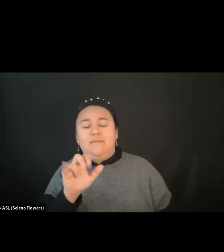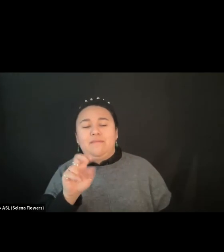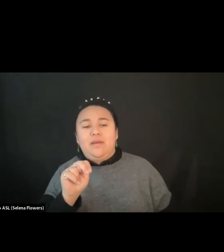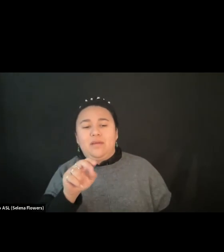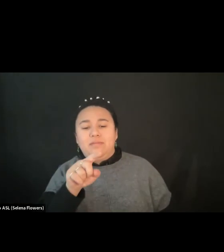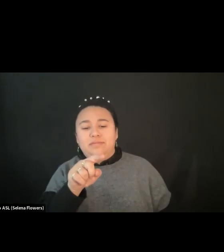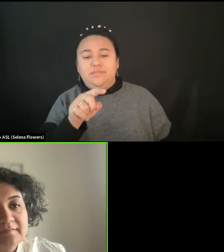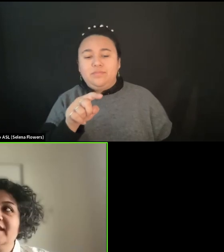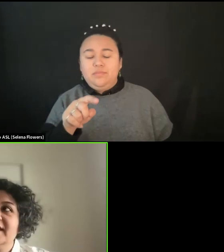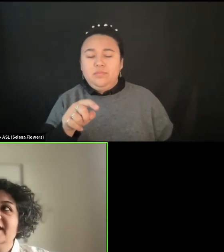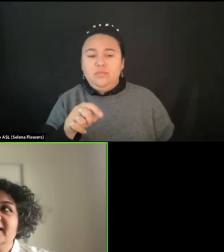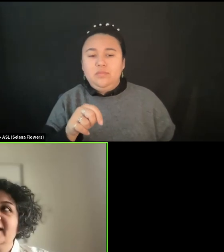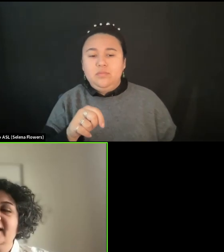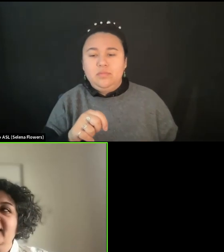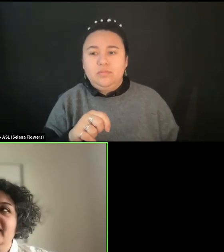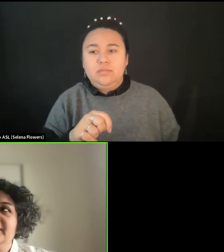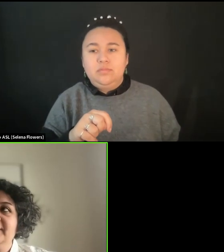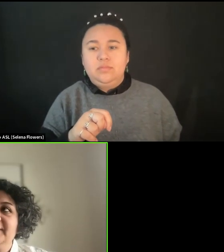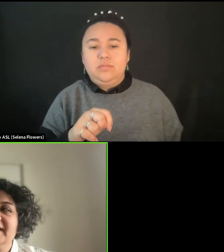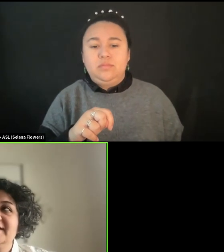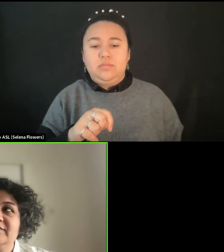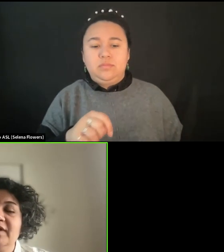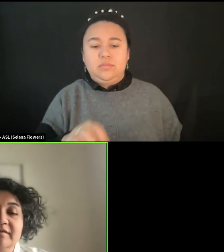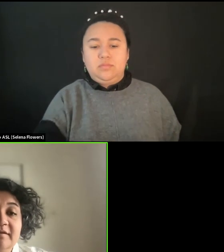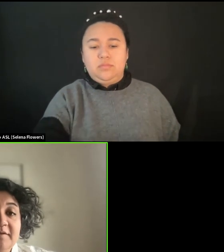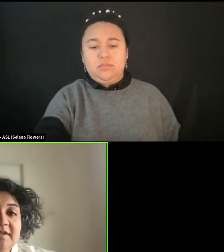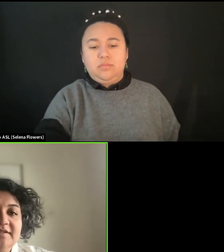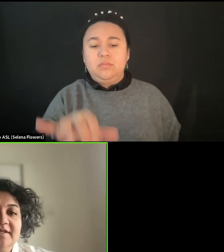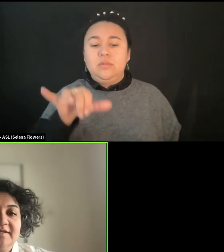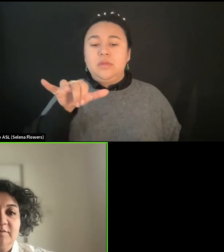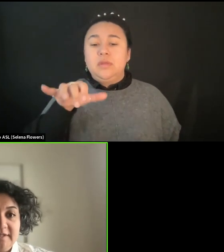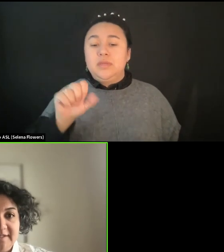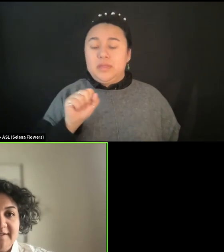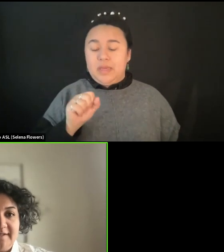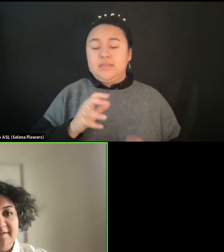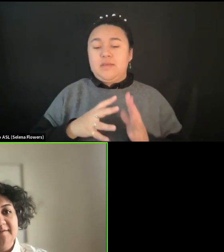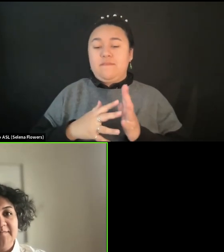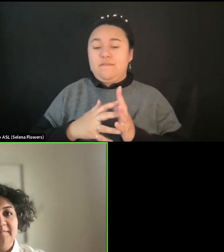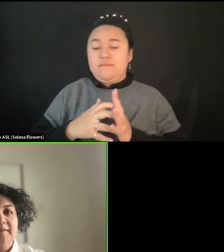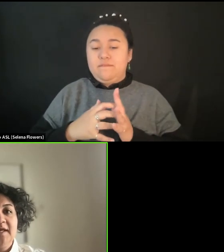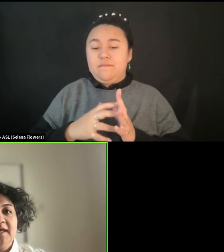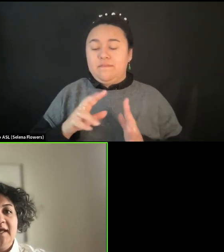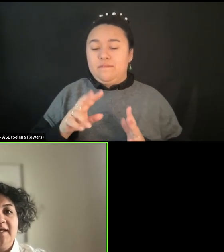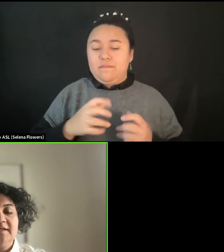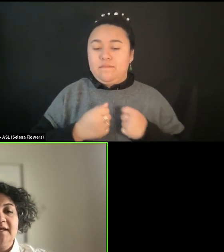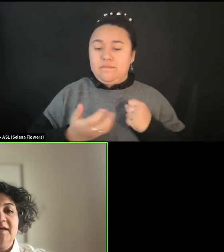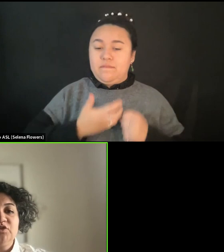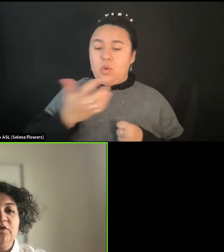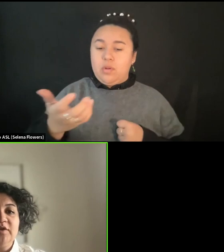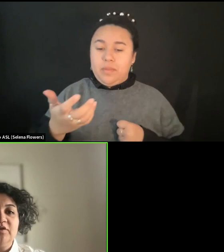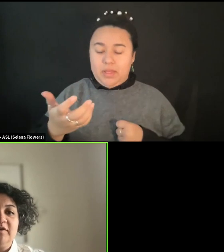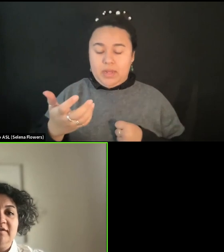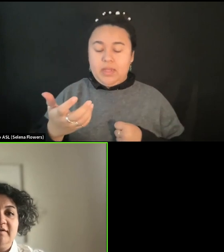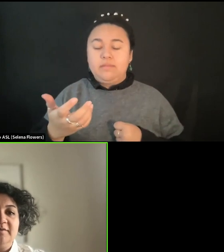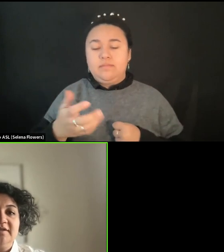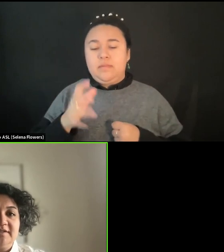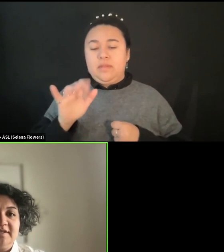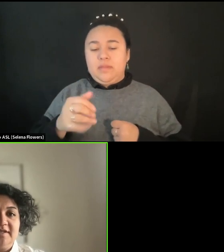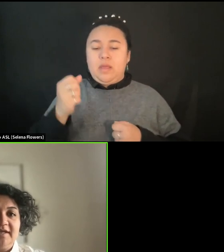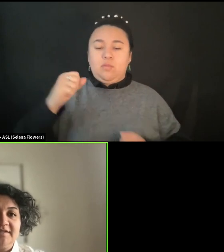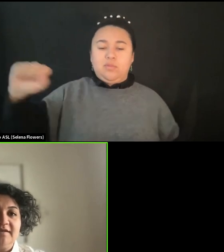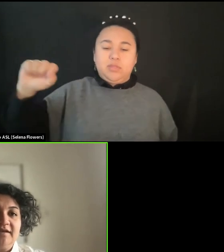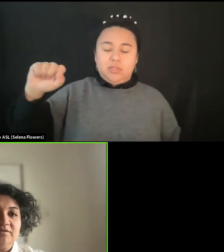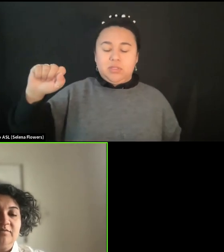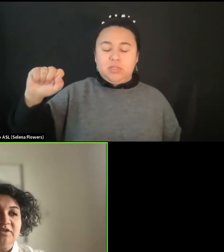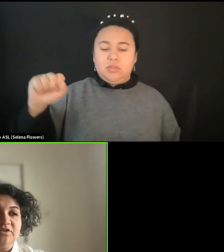I would like to say, yes, vulnerability is resistance, and showing your vulnerability,